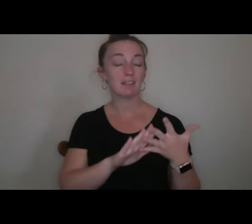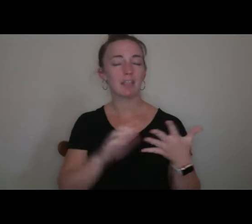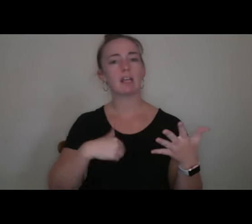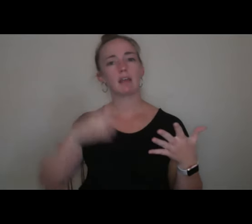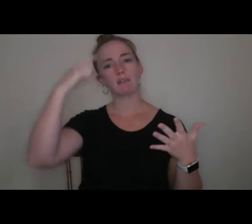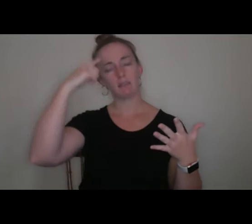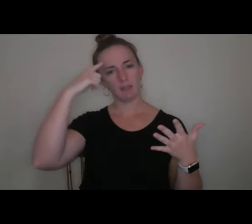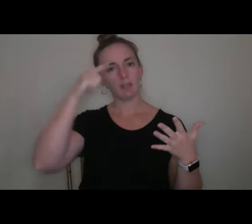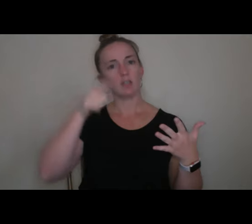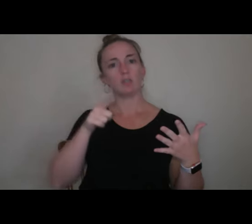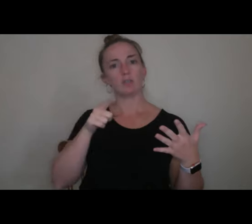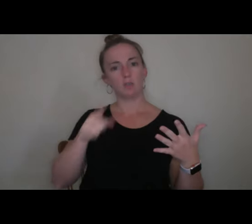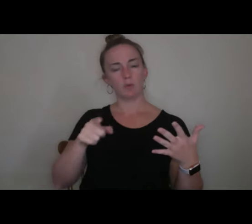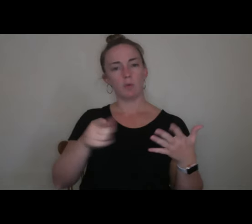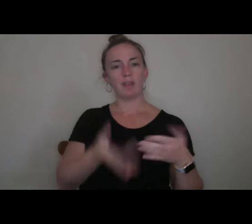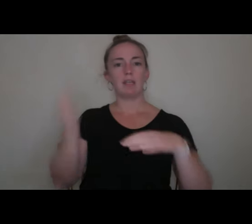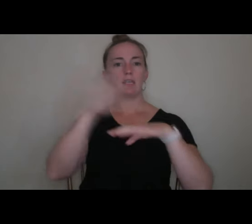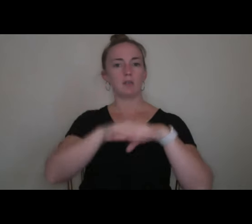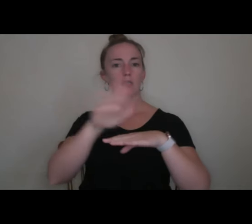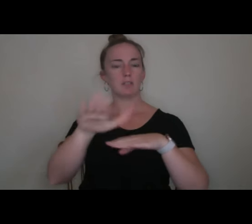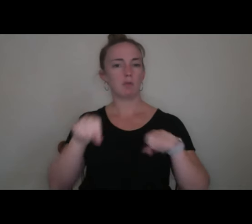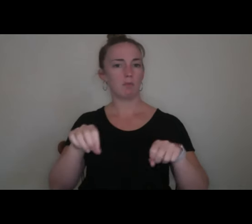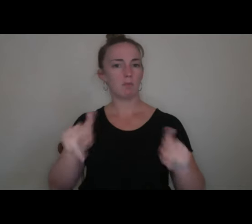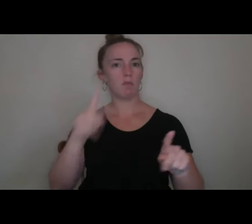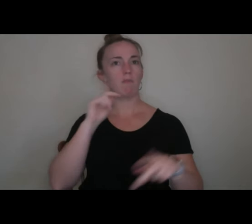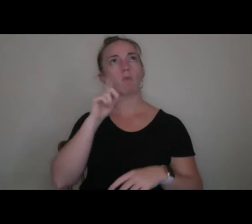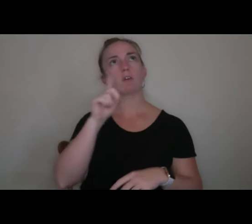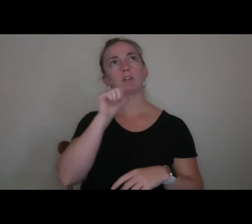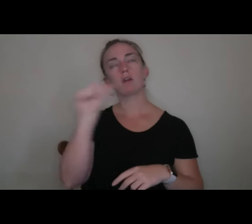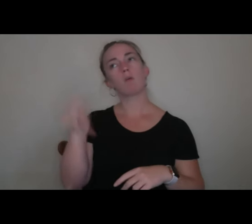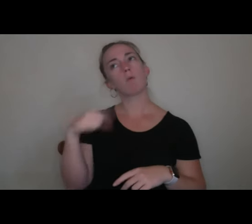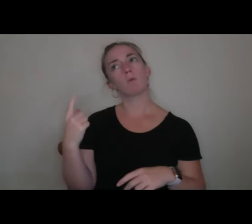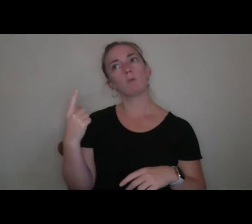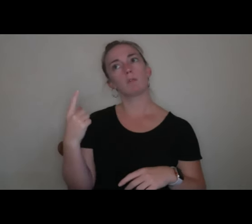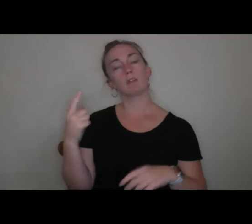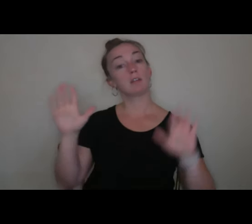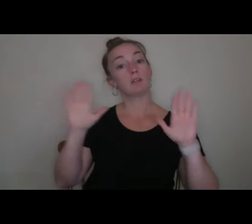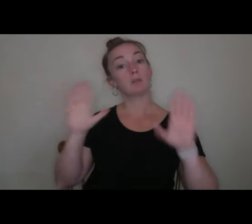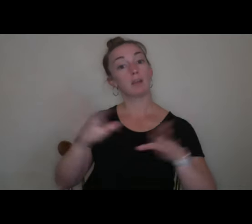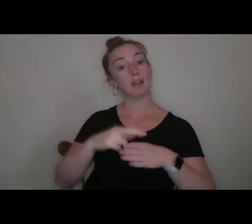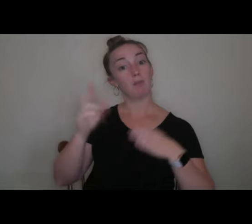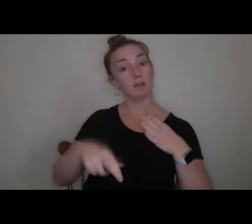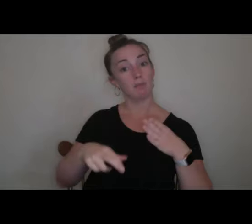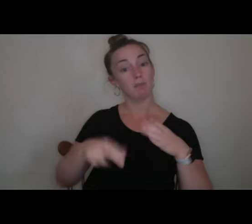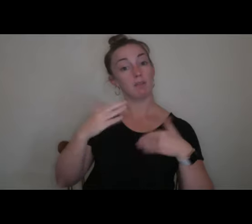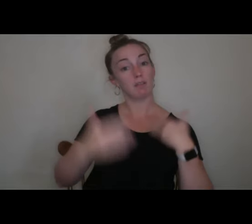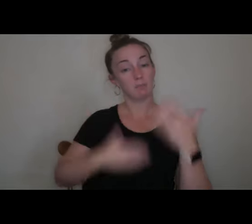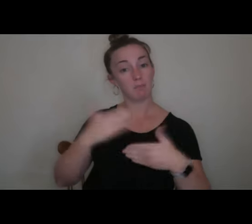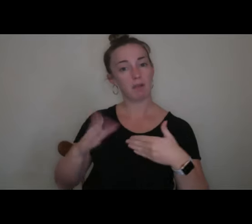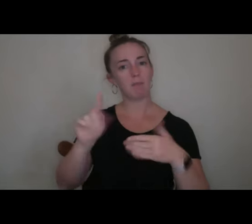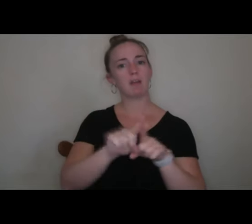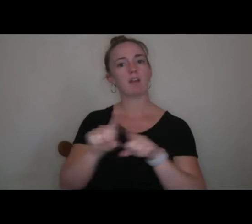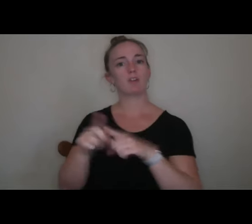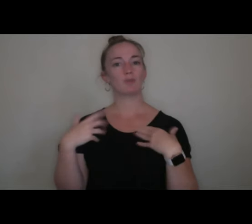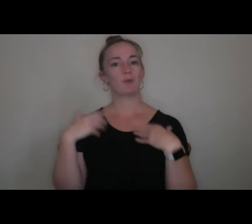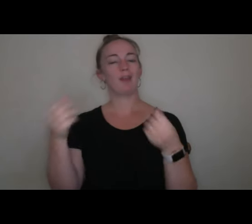that you increase your chances for not only great outcomes in the process, but also a healthy